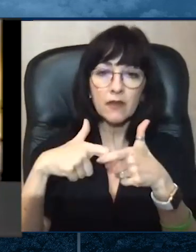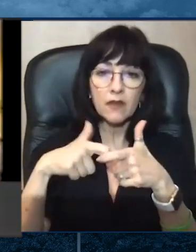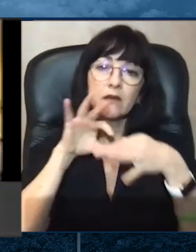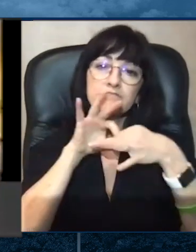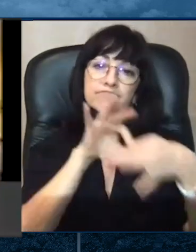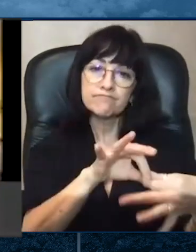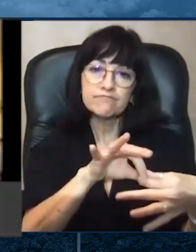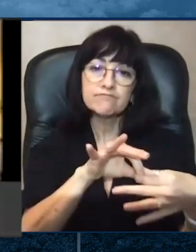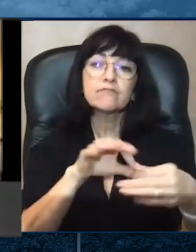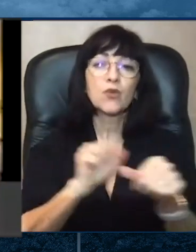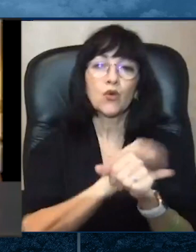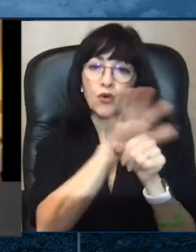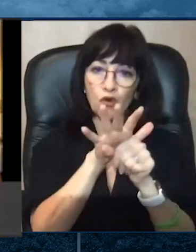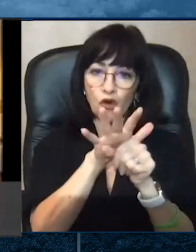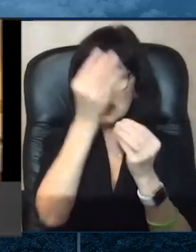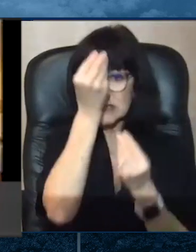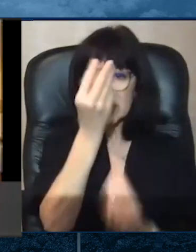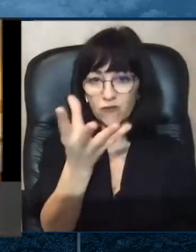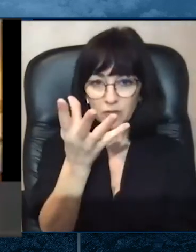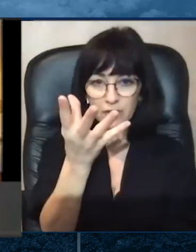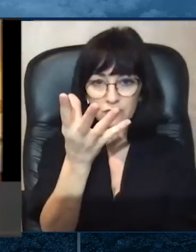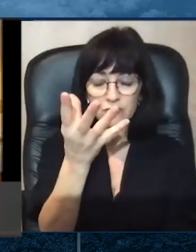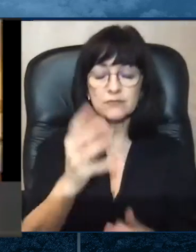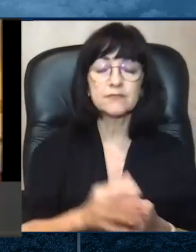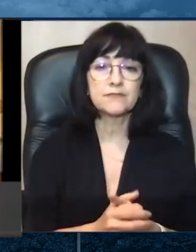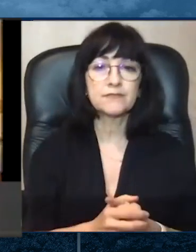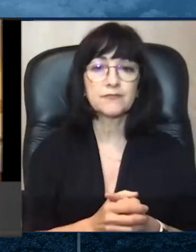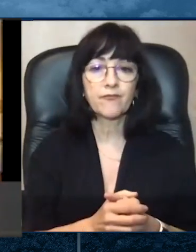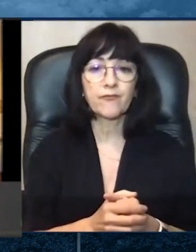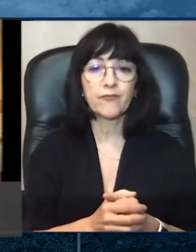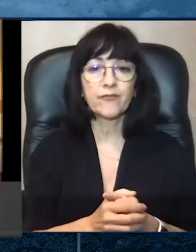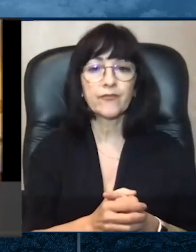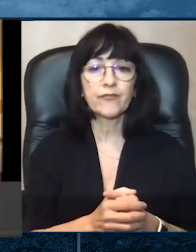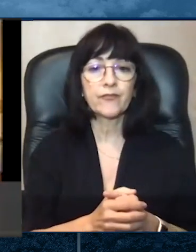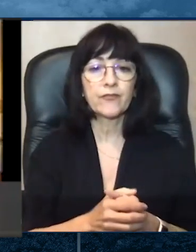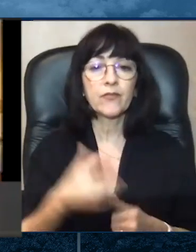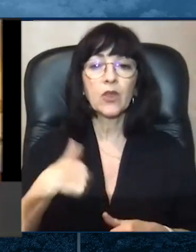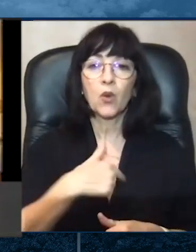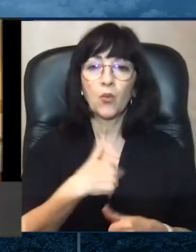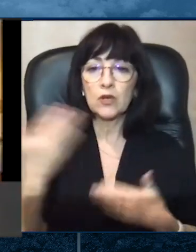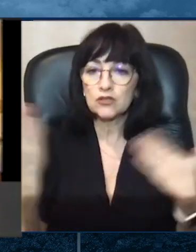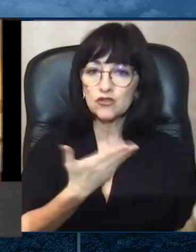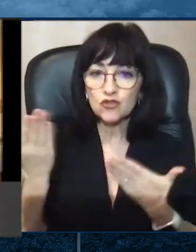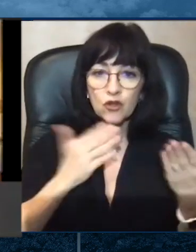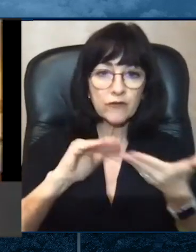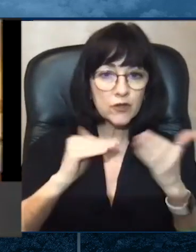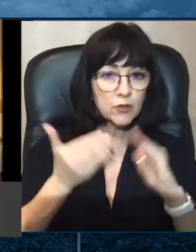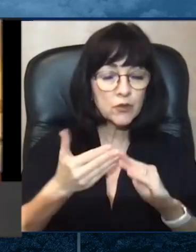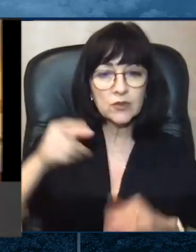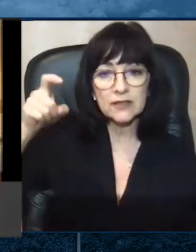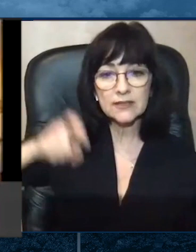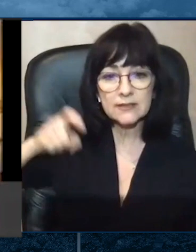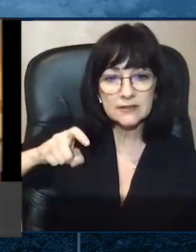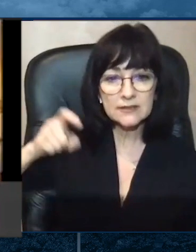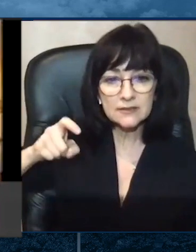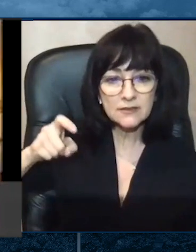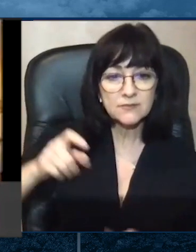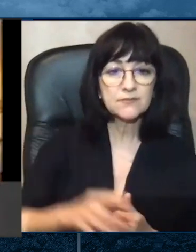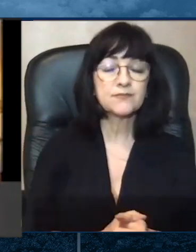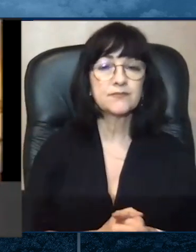También nos aseguramos de cualquier información para nuestra comunidad esté en español.